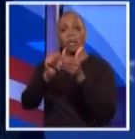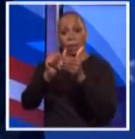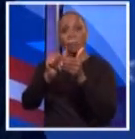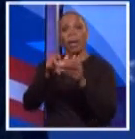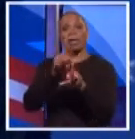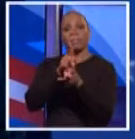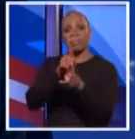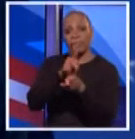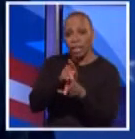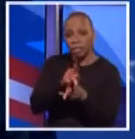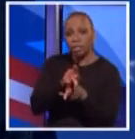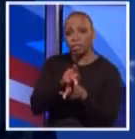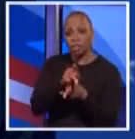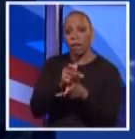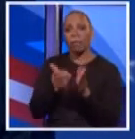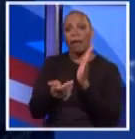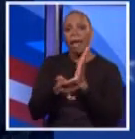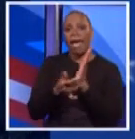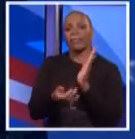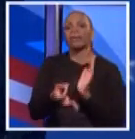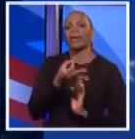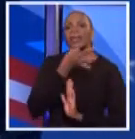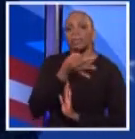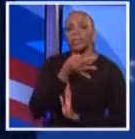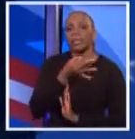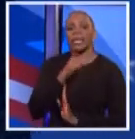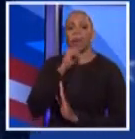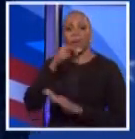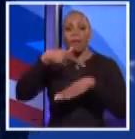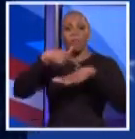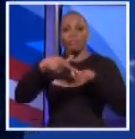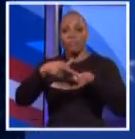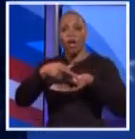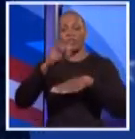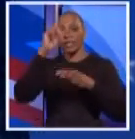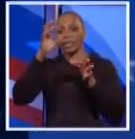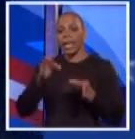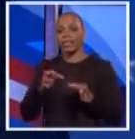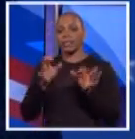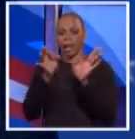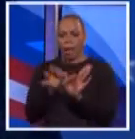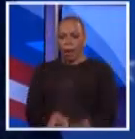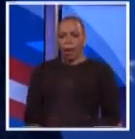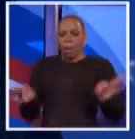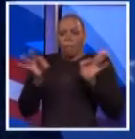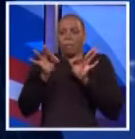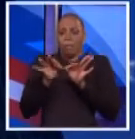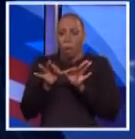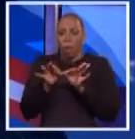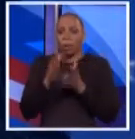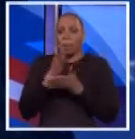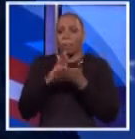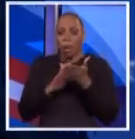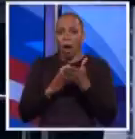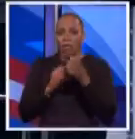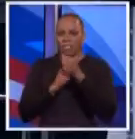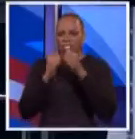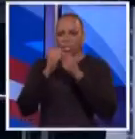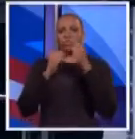housing. I will not defer to anybody in terms of a dedication to this most central and critical piece of the infrastructure for our city.